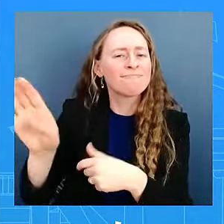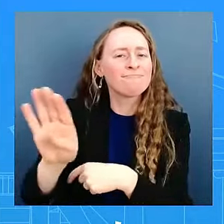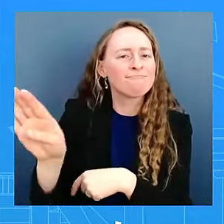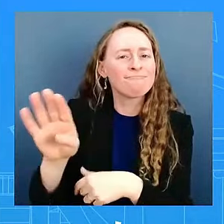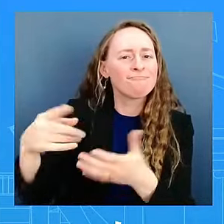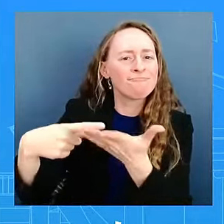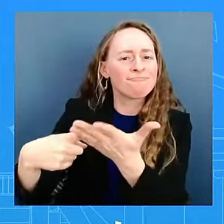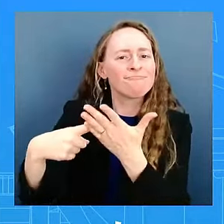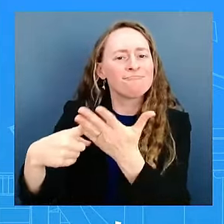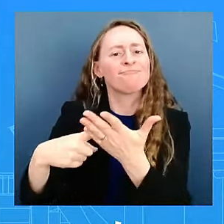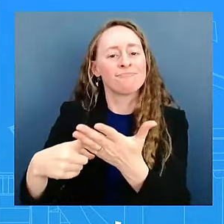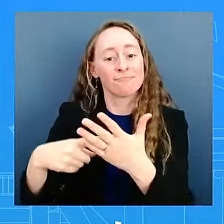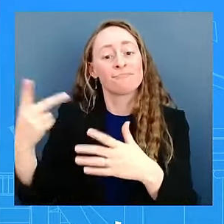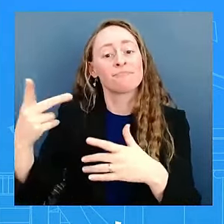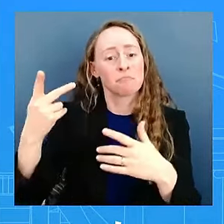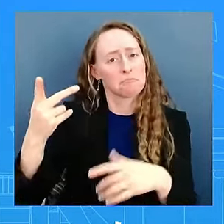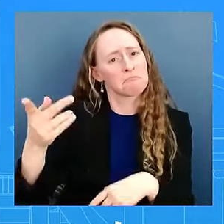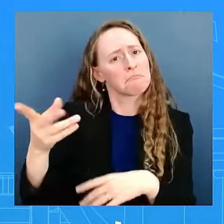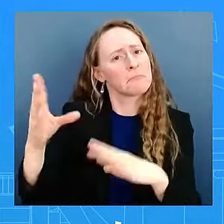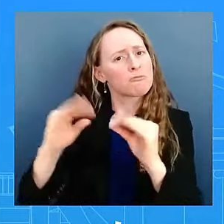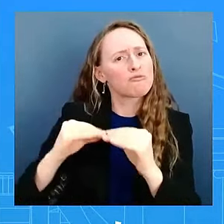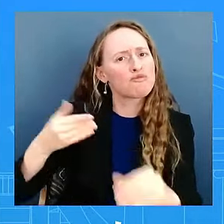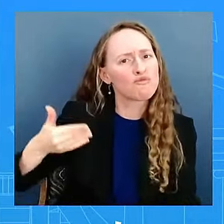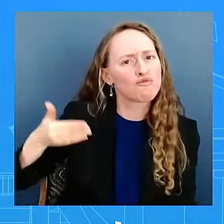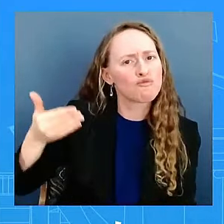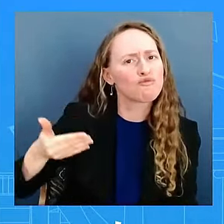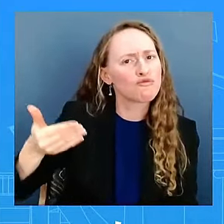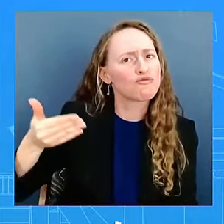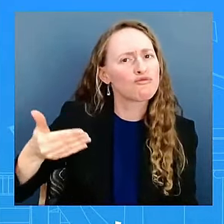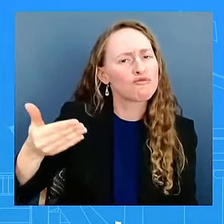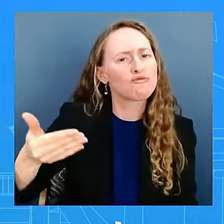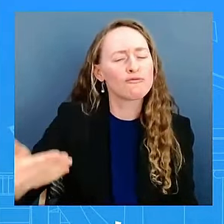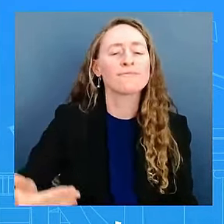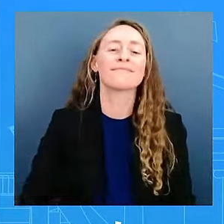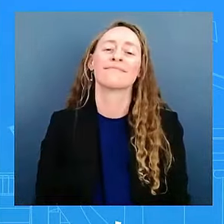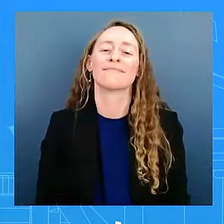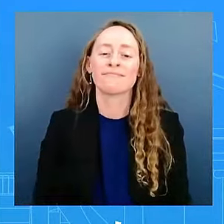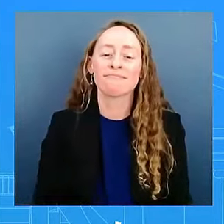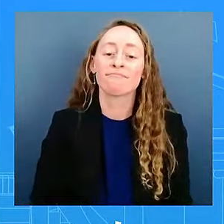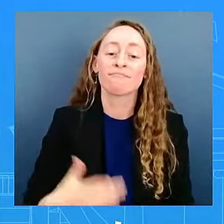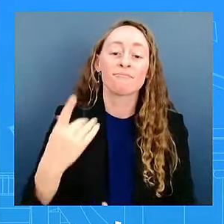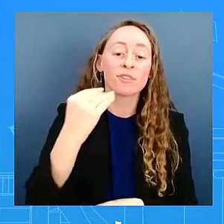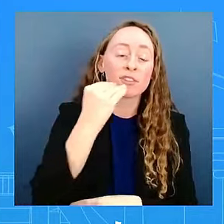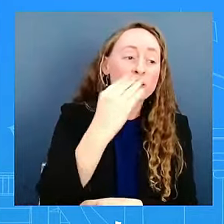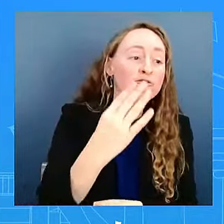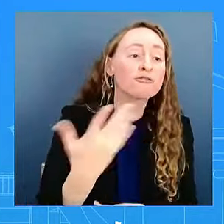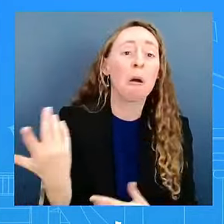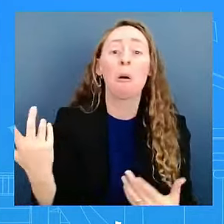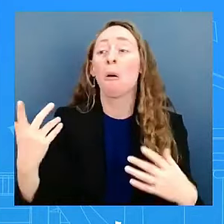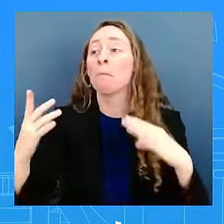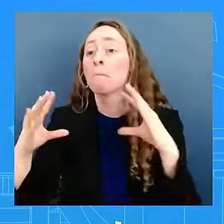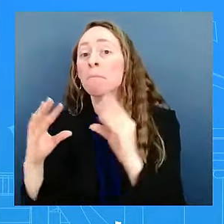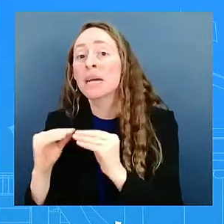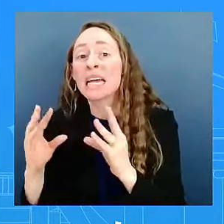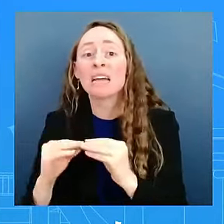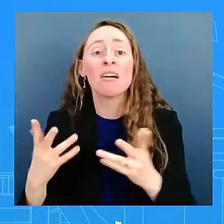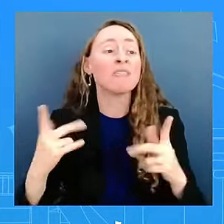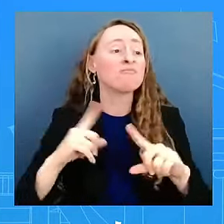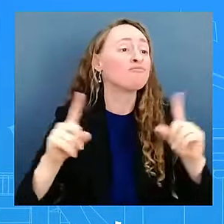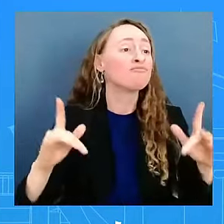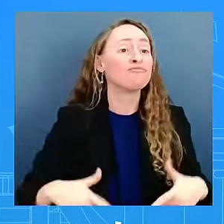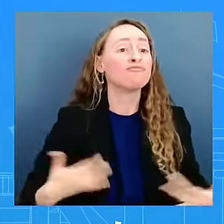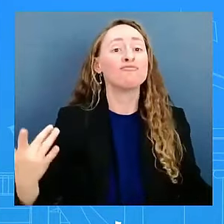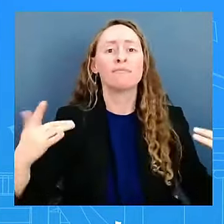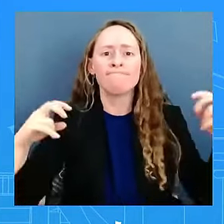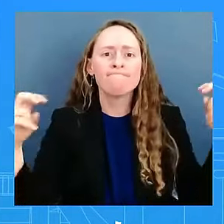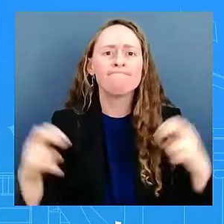and whether it's for a lunch or meetings about the national security, and they do that regularly, whether even White House events